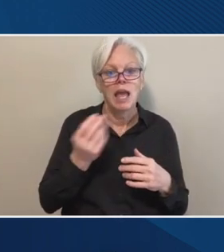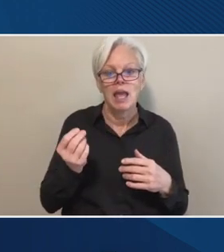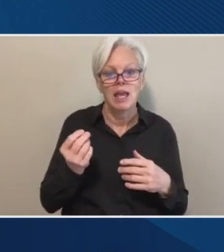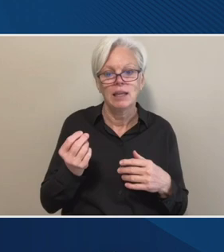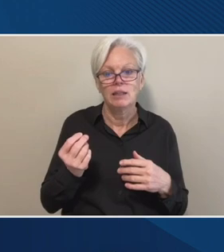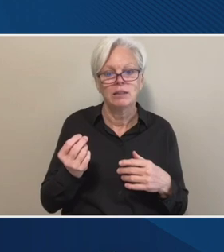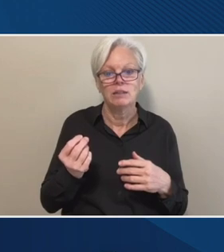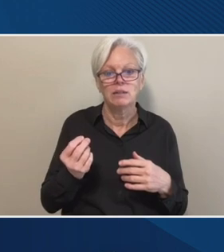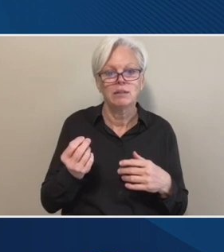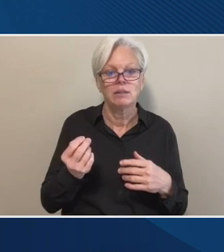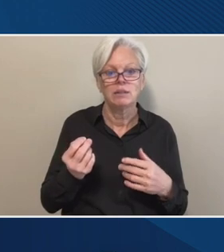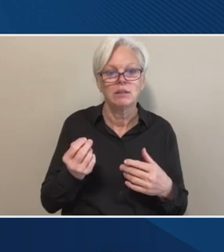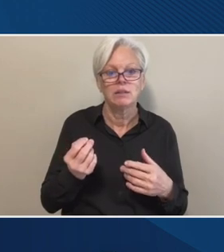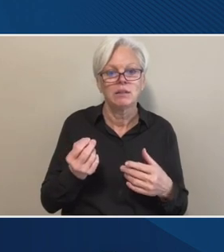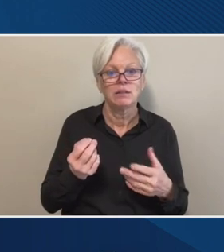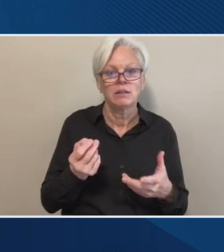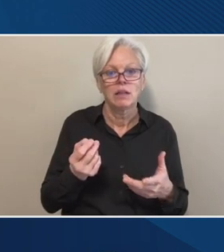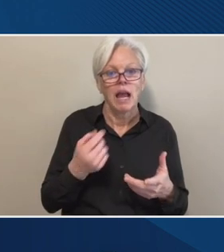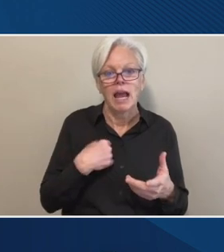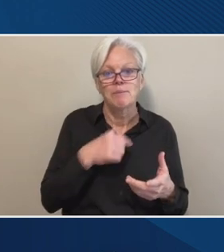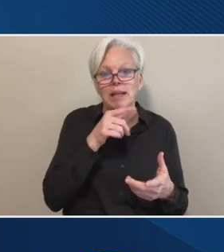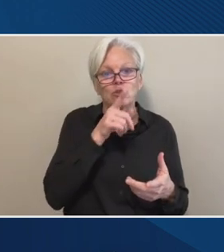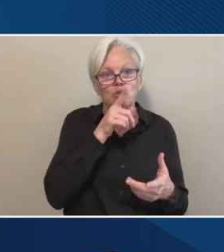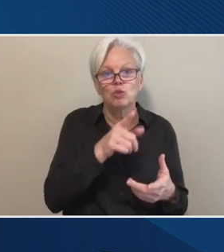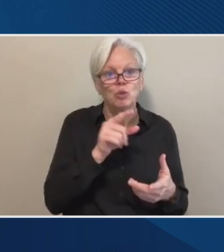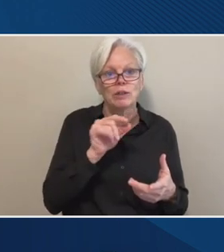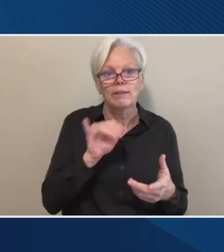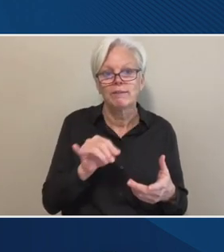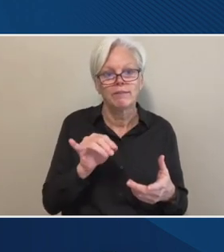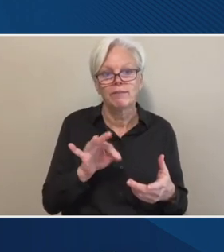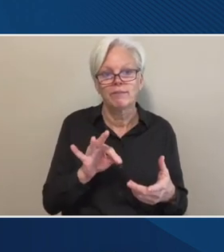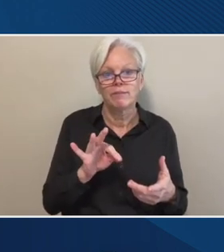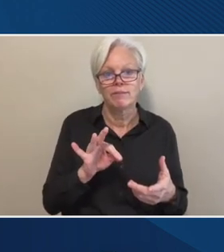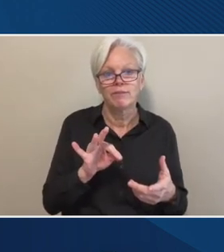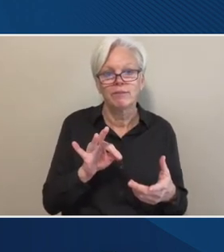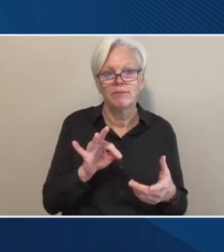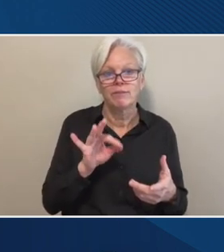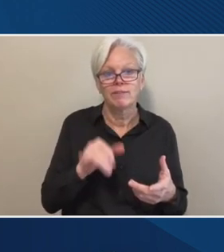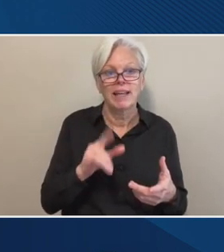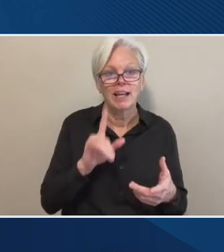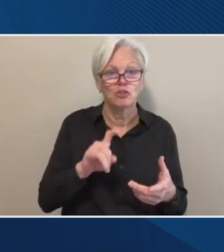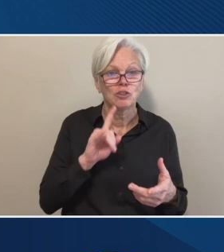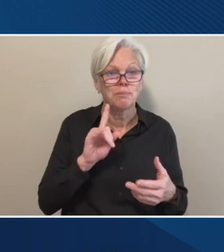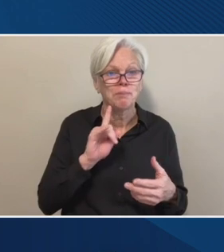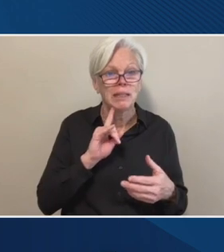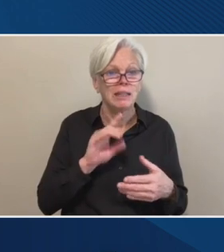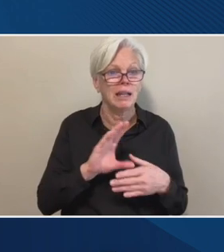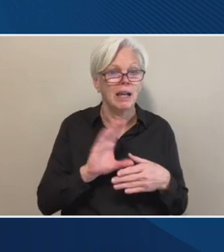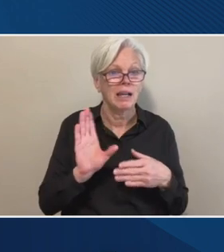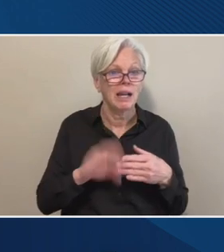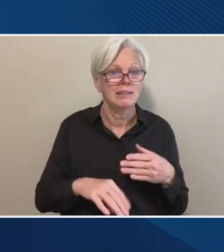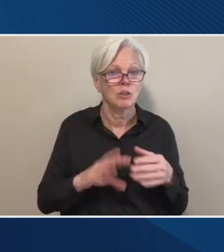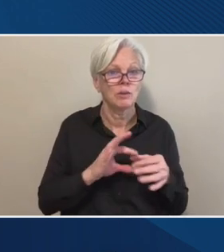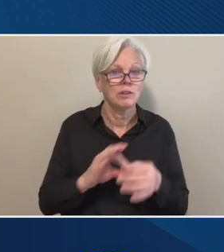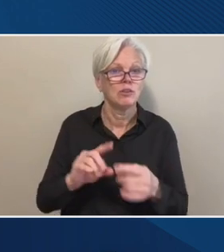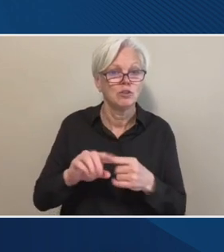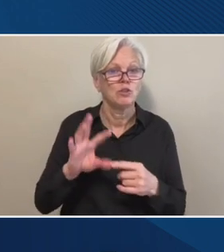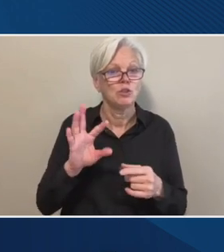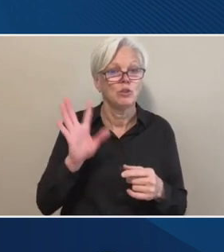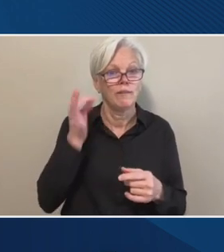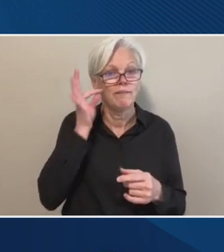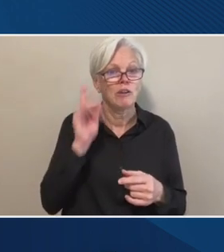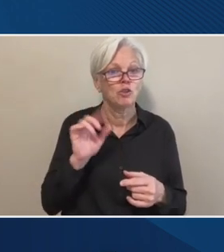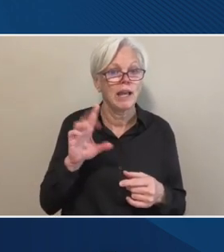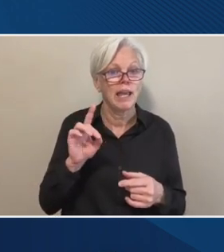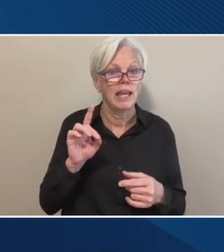um, whether or not, uh, should that be a consequence when it comes toward their, their federal aid eligibility or